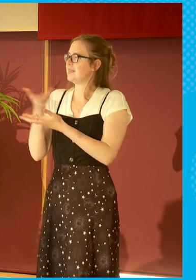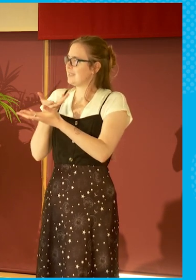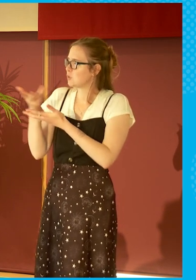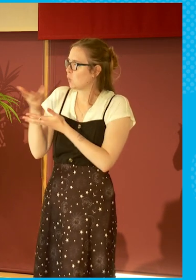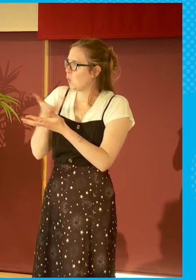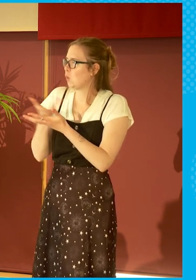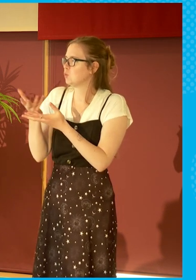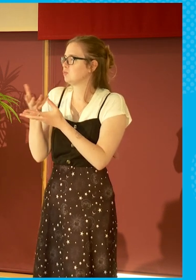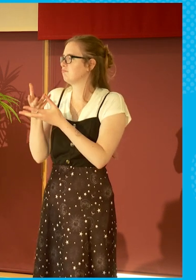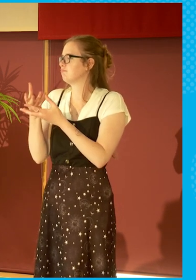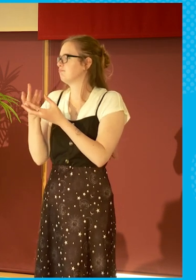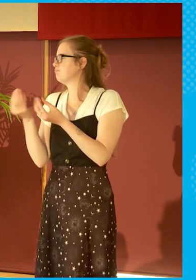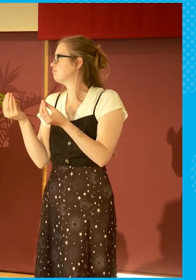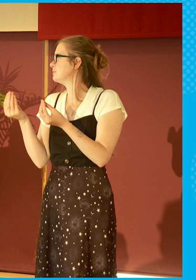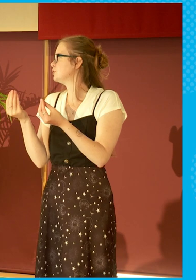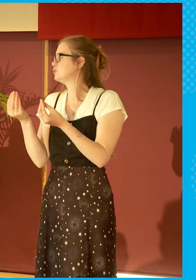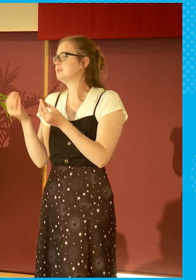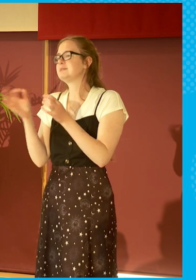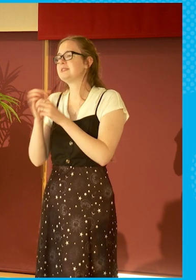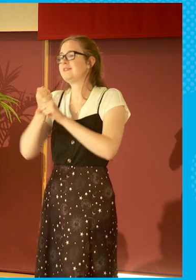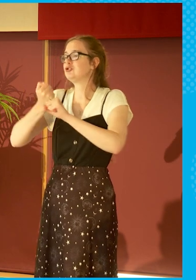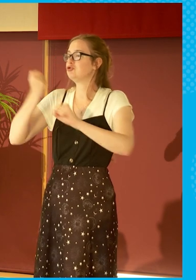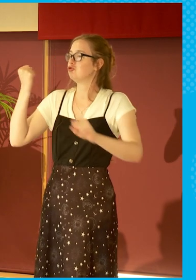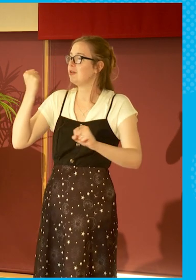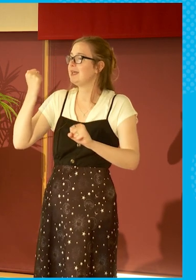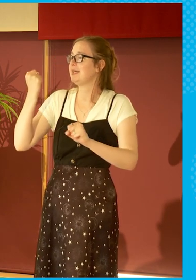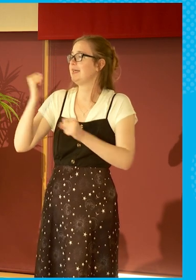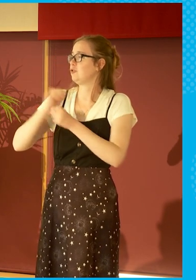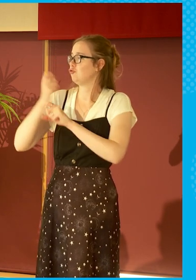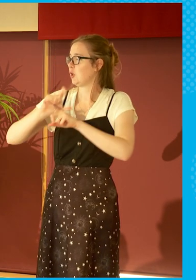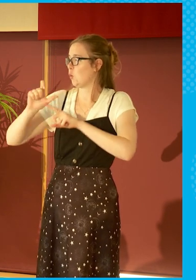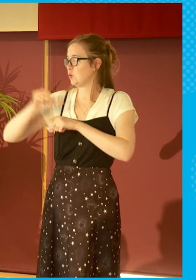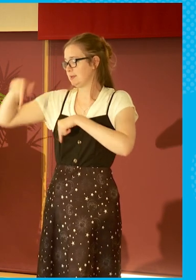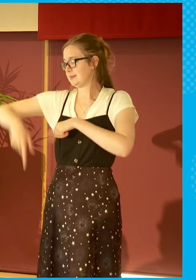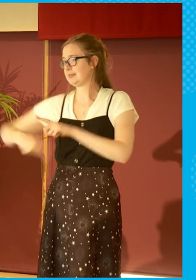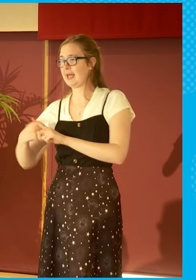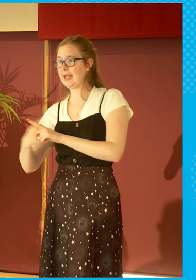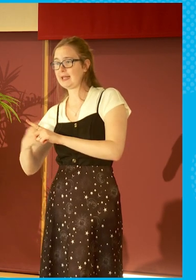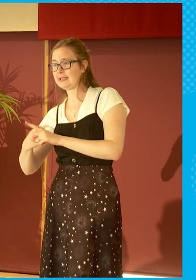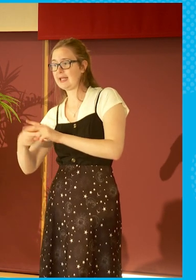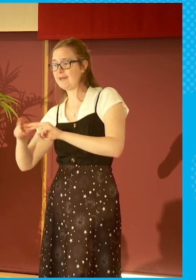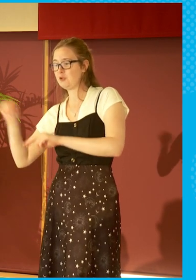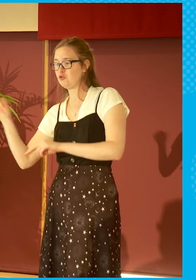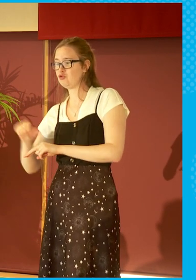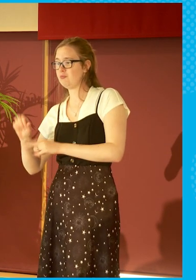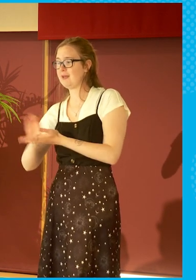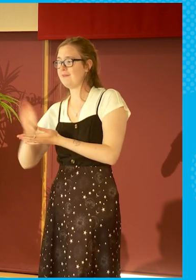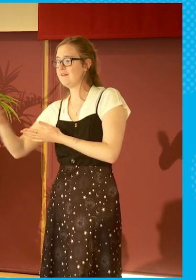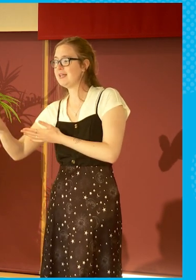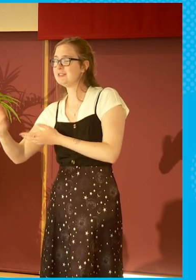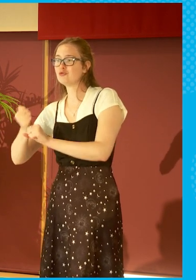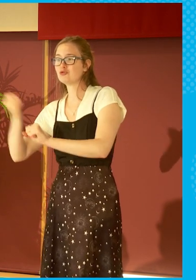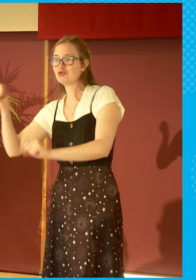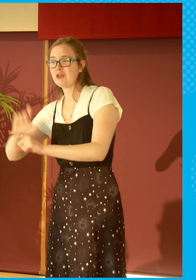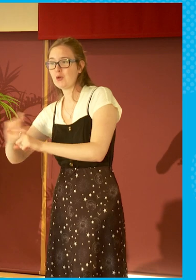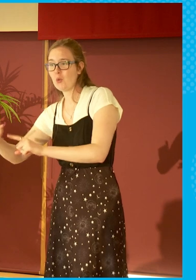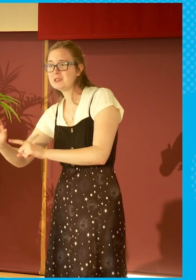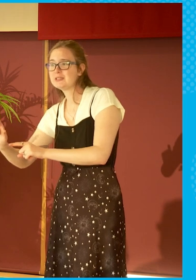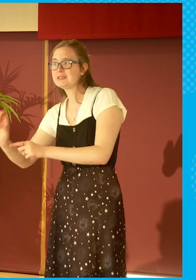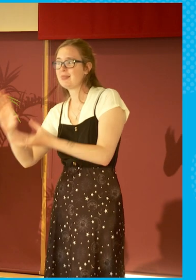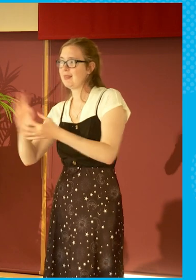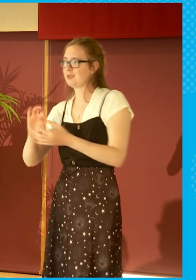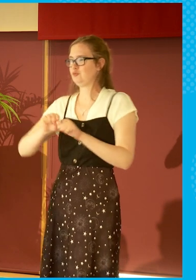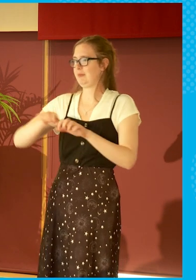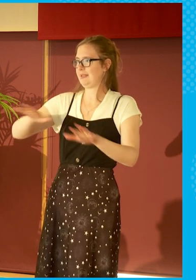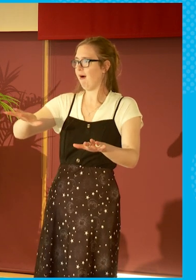degree courses, particularly done in England, about whether or not they should be investing in them and things like that. And